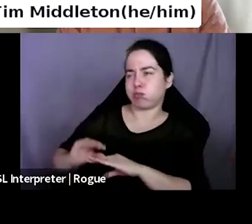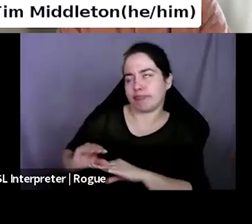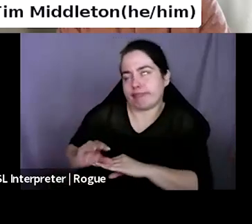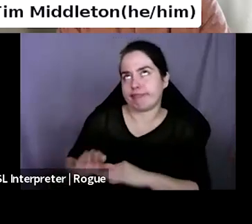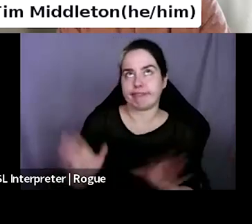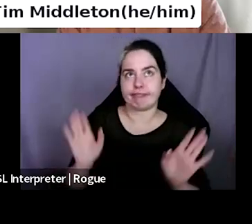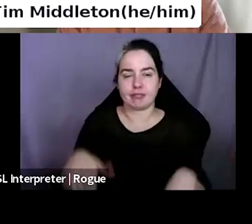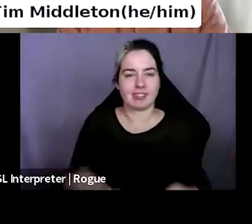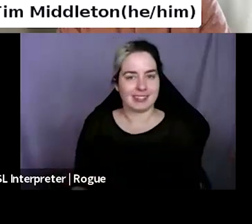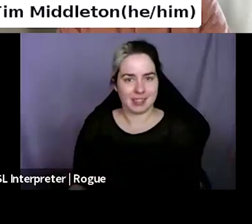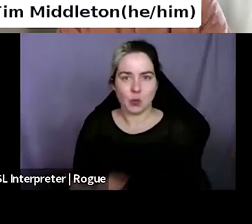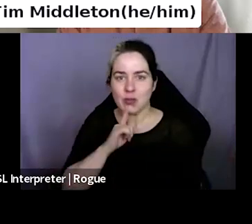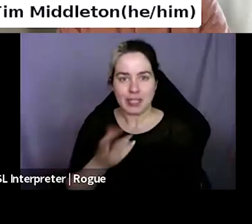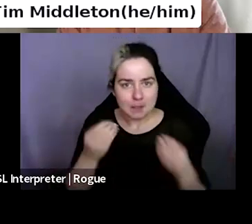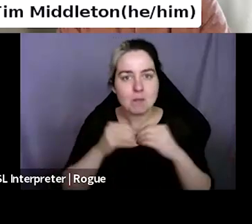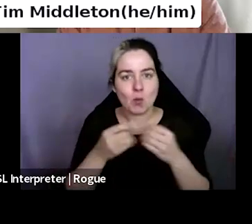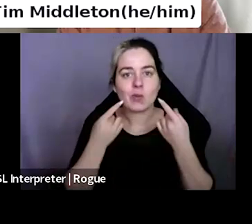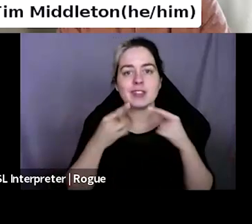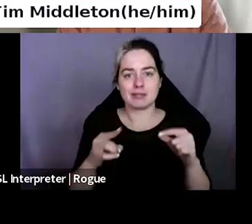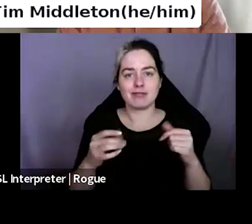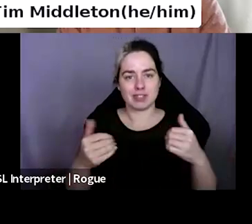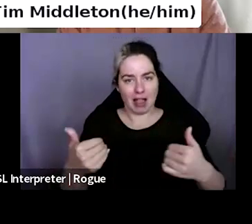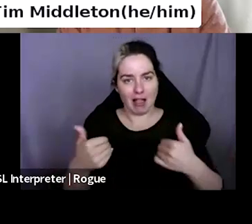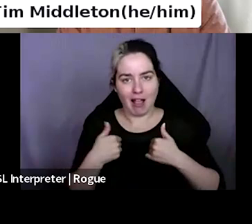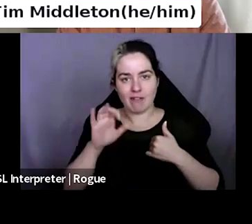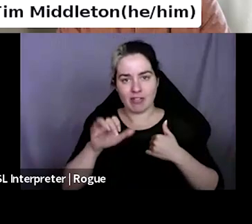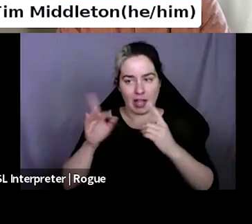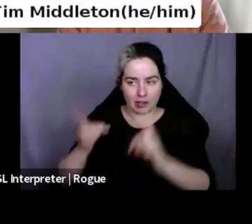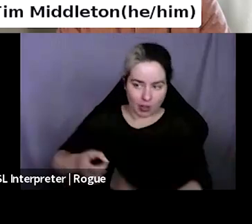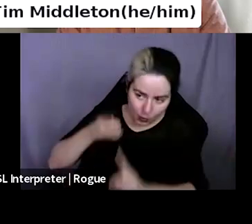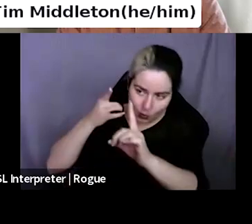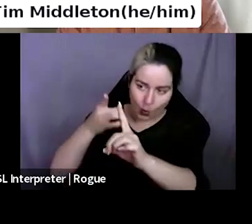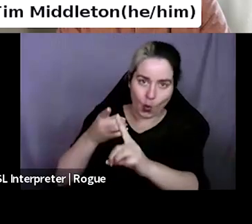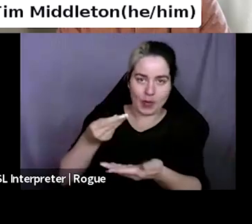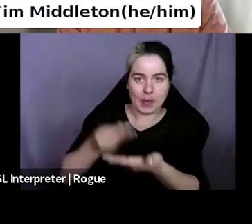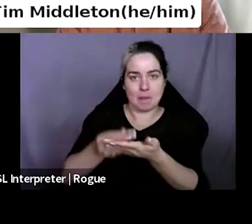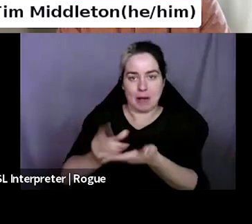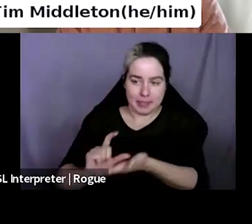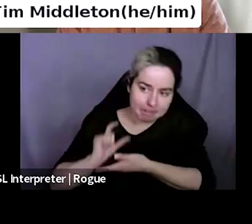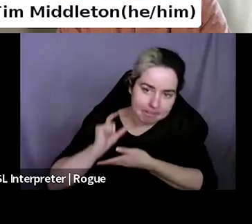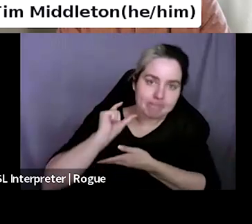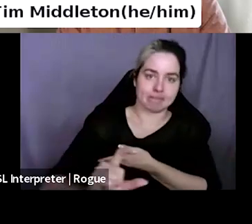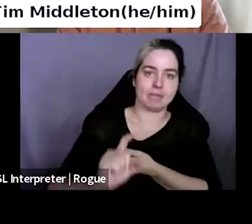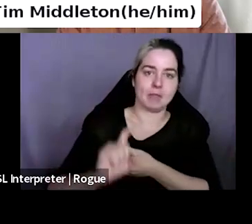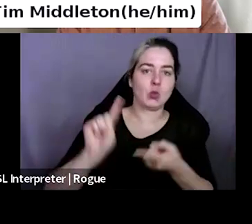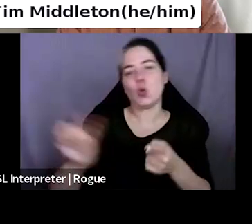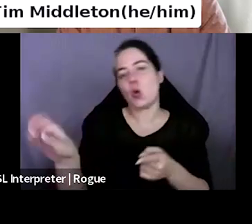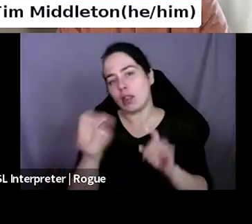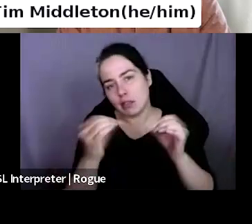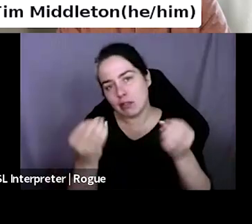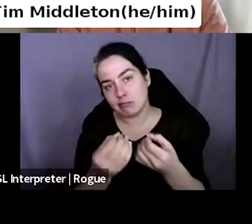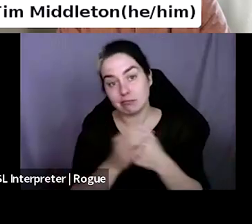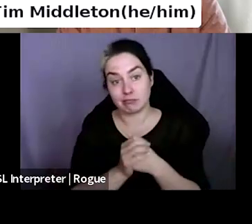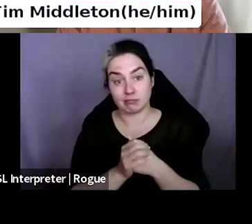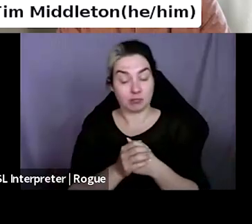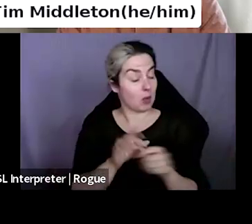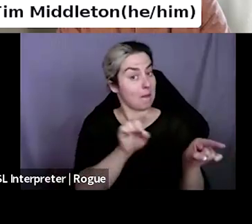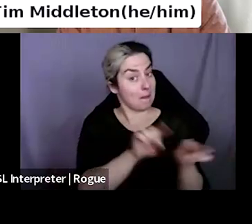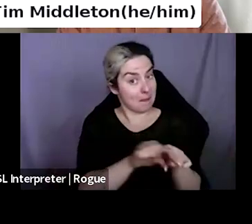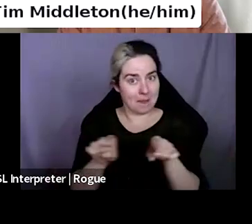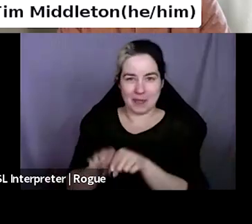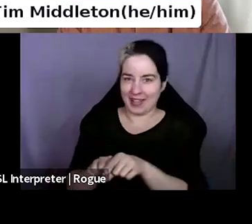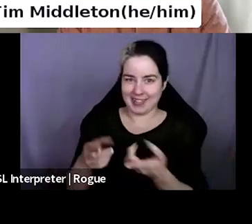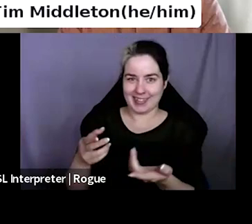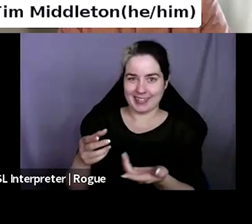30% discount. And it's also, uh, a good marketing for, um, the, the press loves that